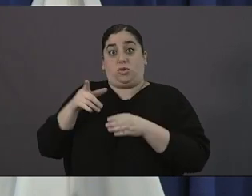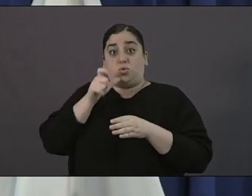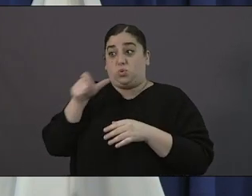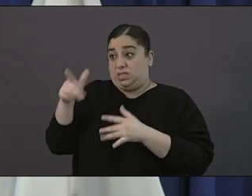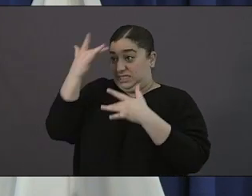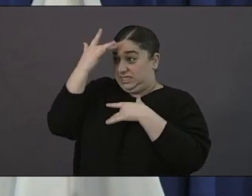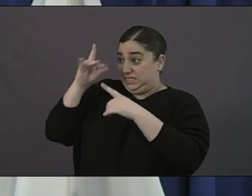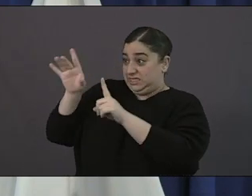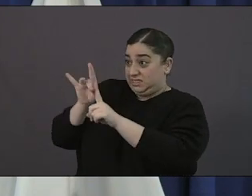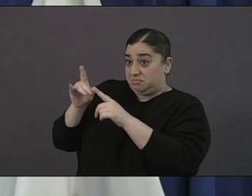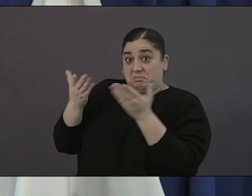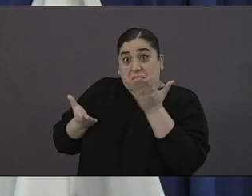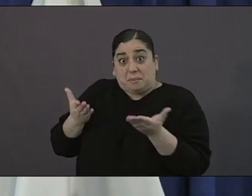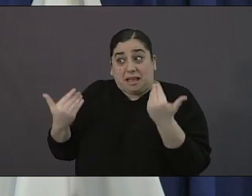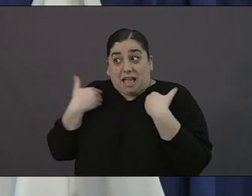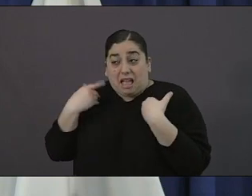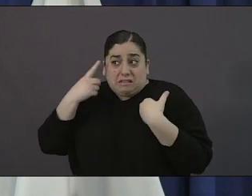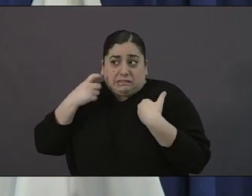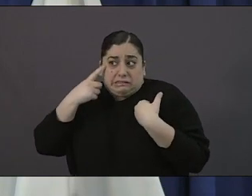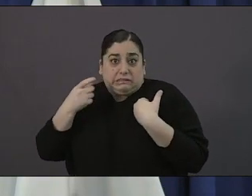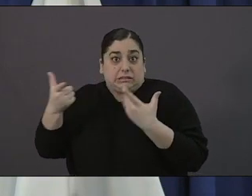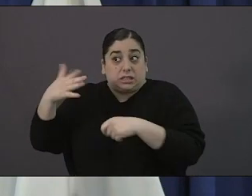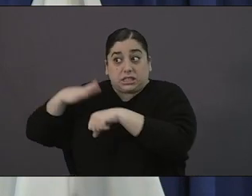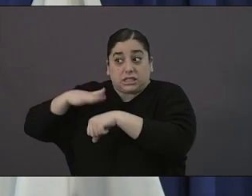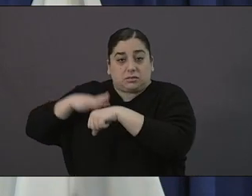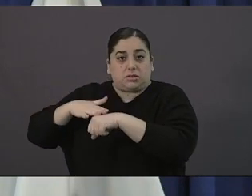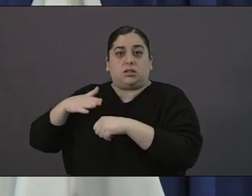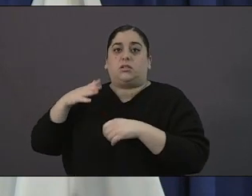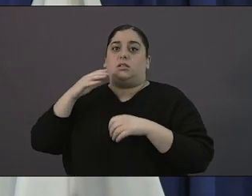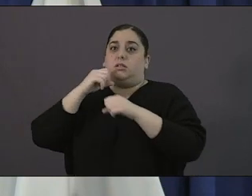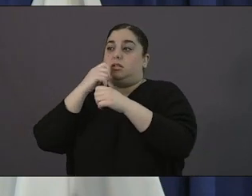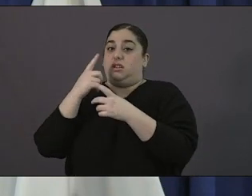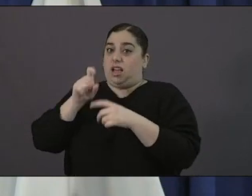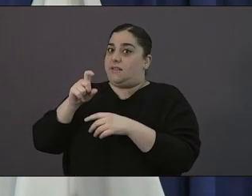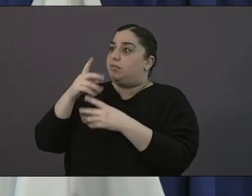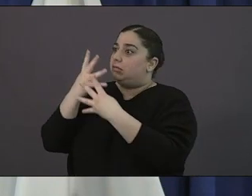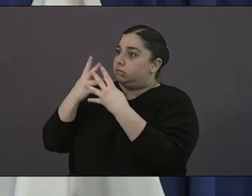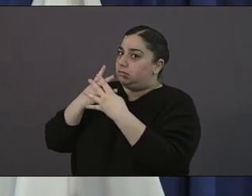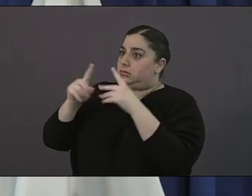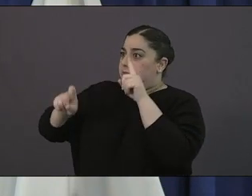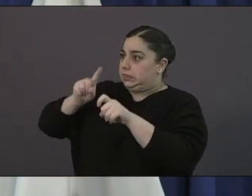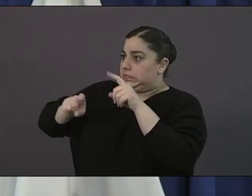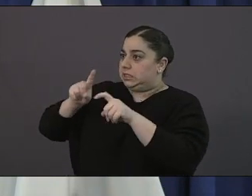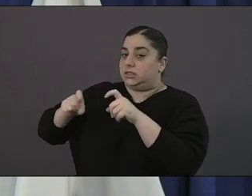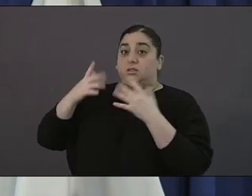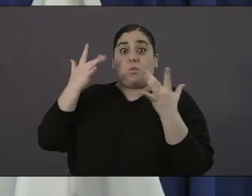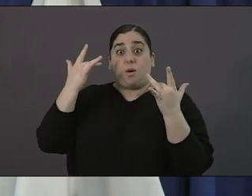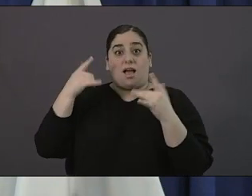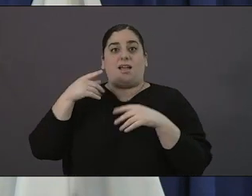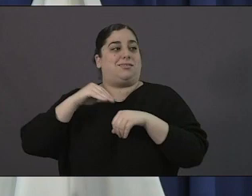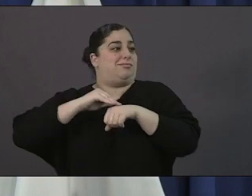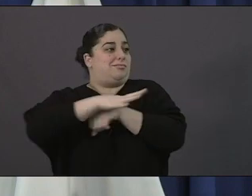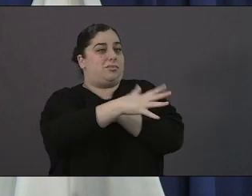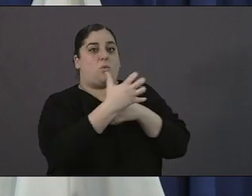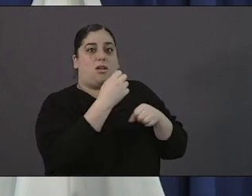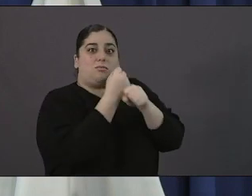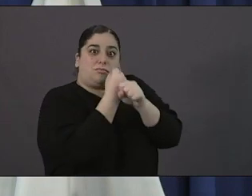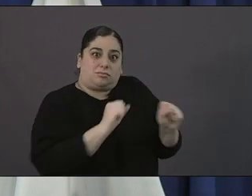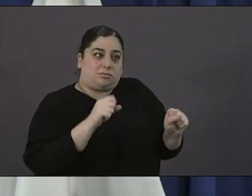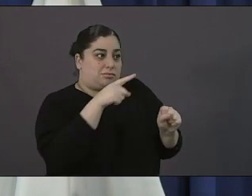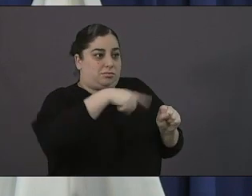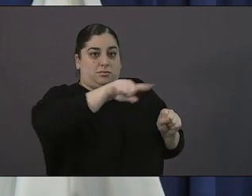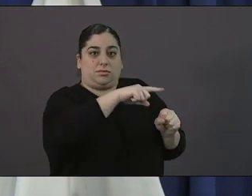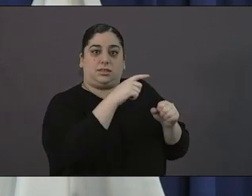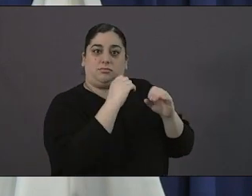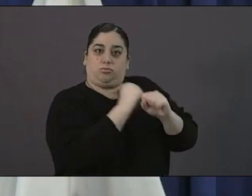with symptoms is evaluated and potentially transferred to isolation or an off-site medical facility a couple